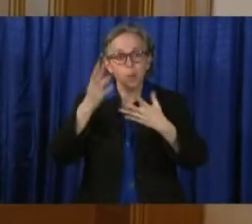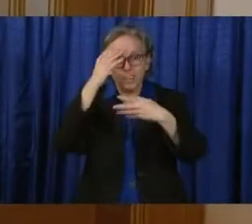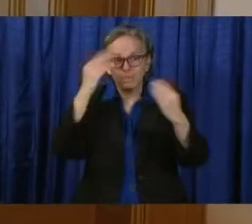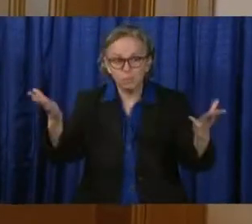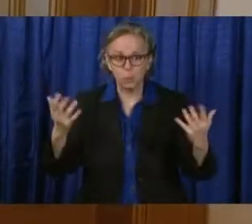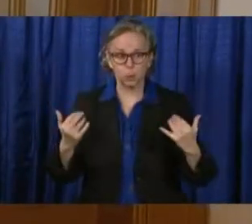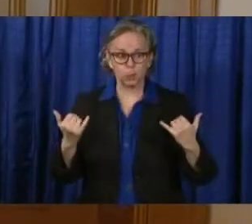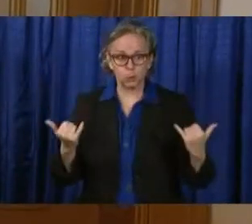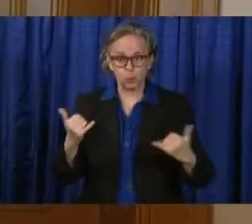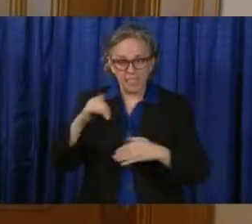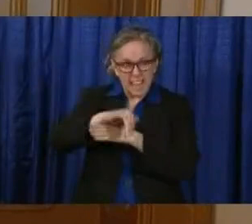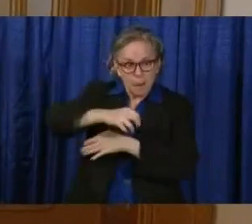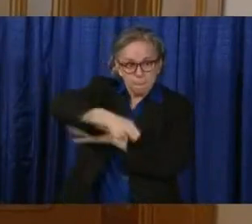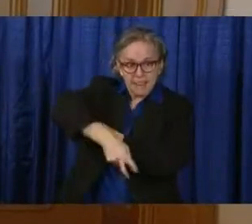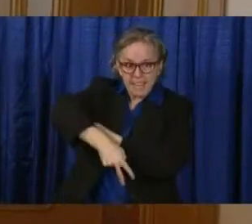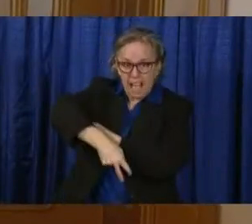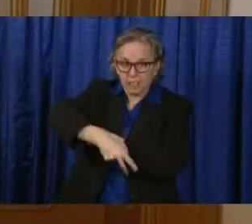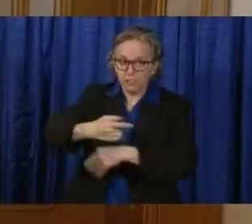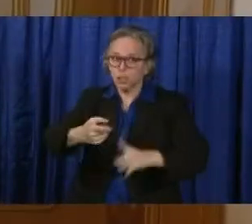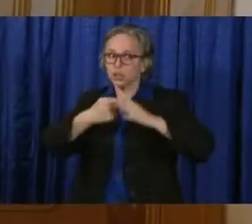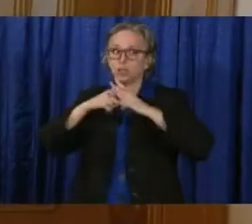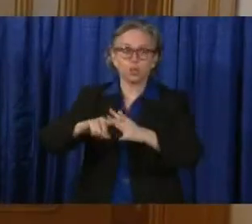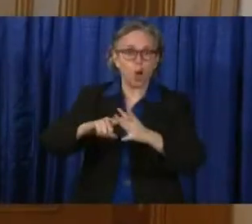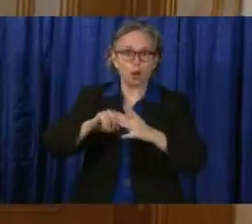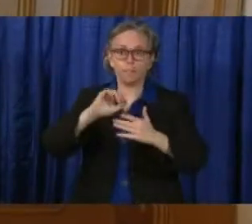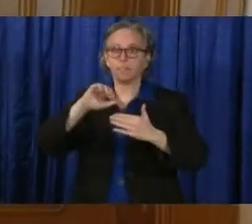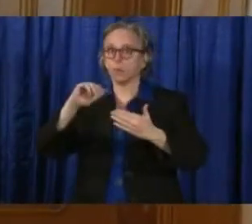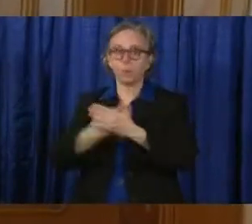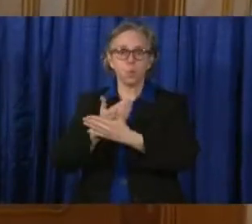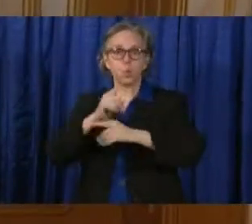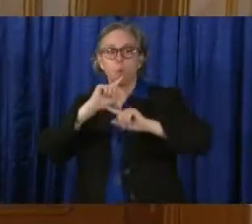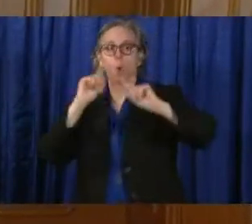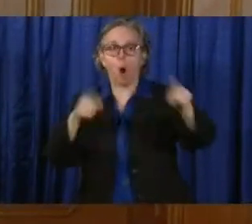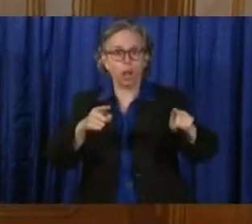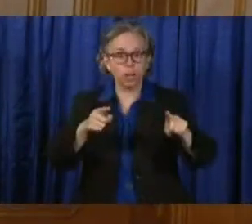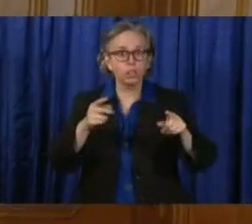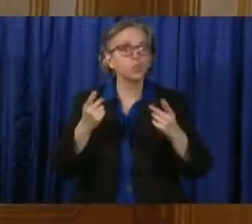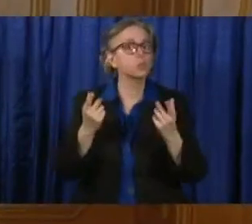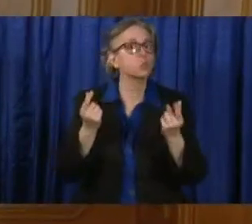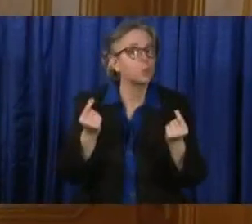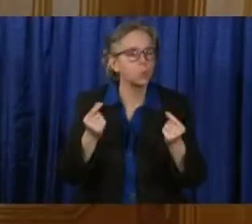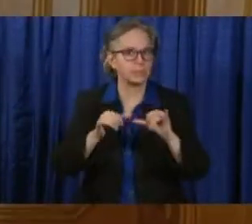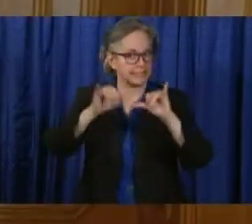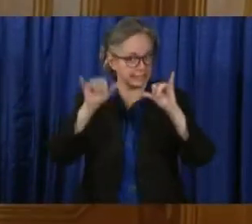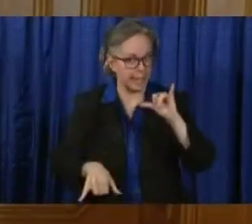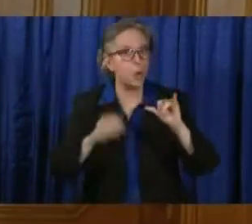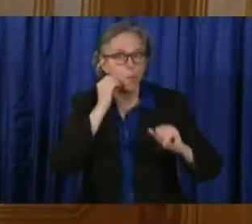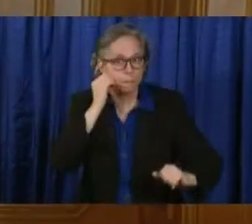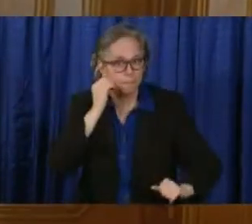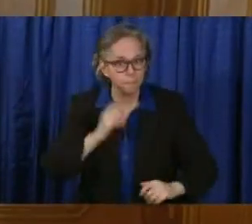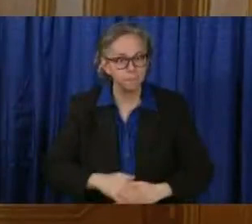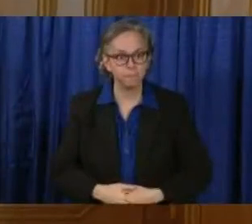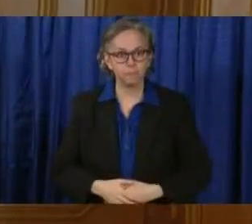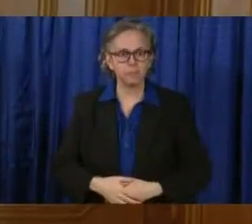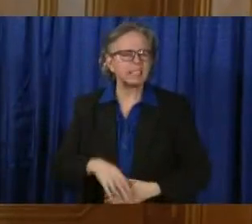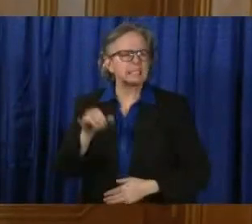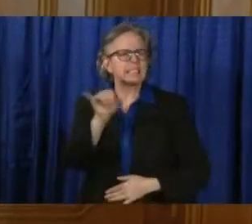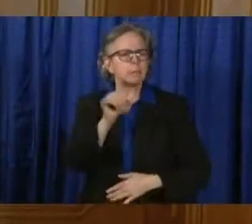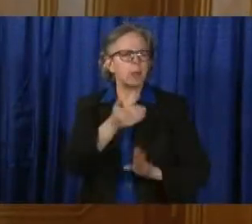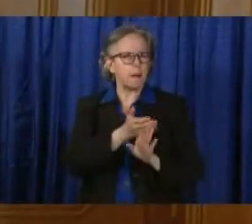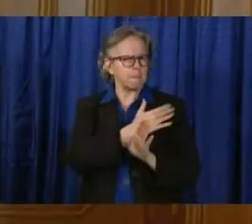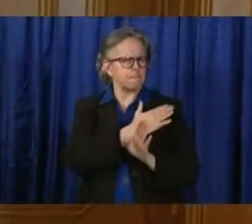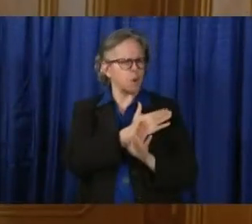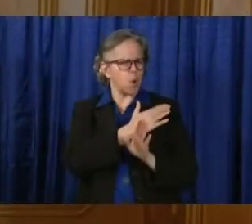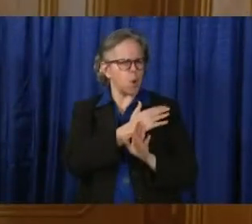into effect. And again, these are very similar to the previous order that we issued. There are, however, new requirements